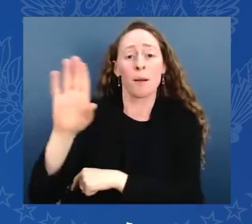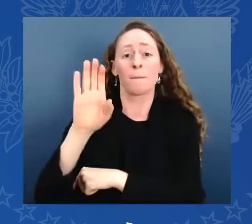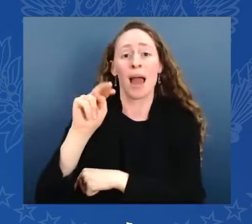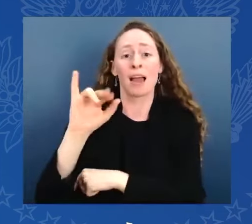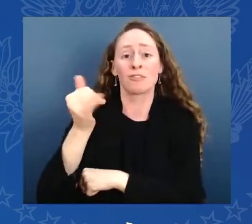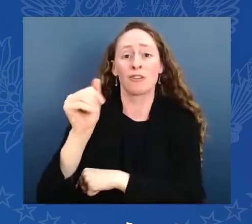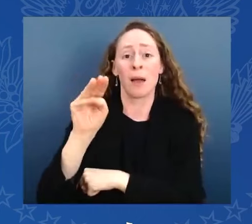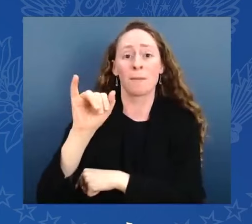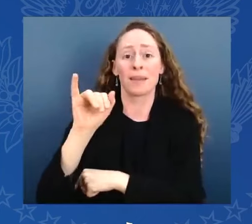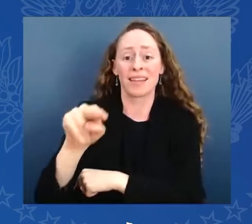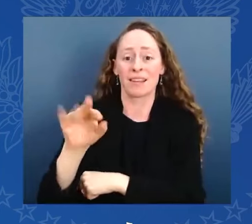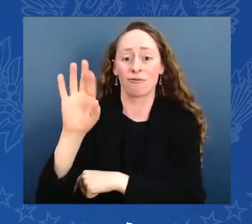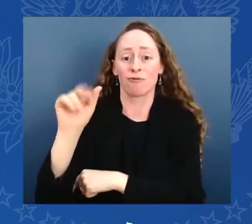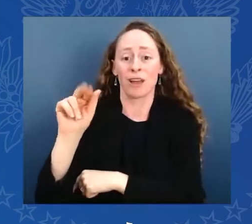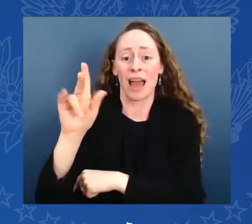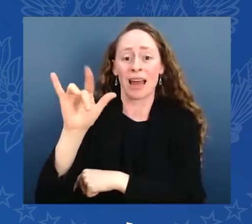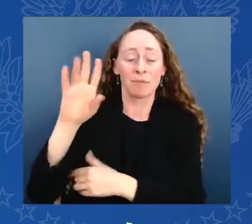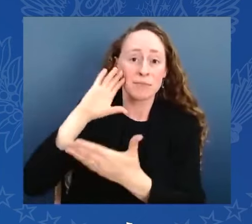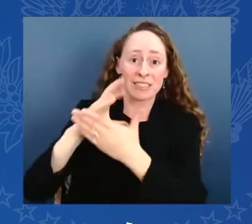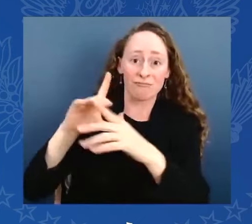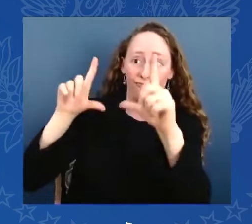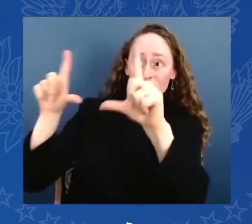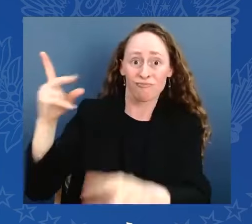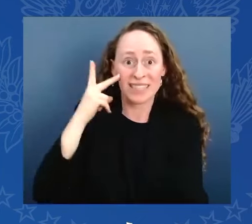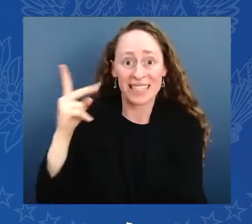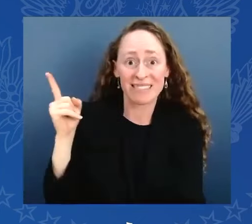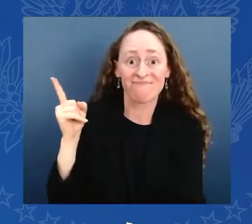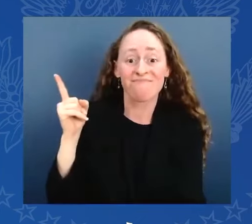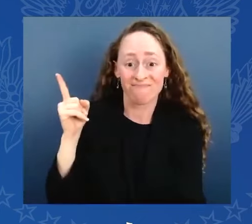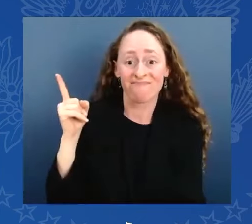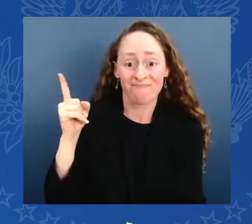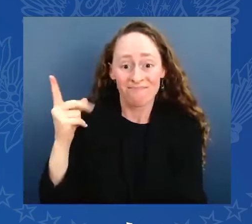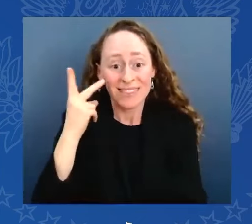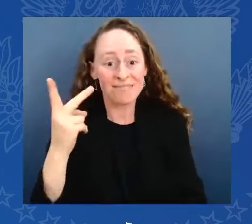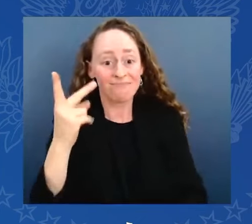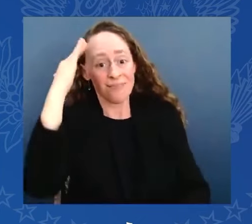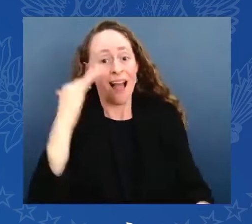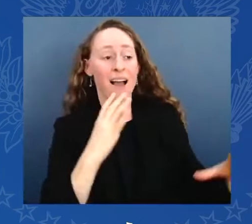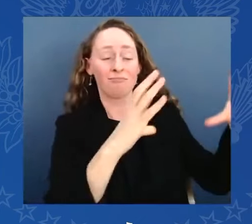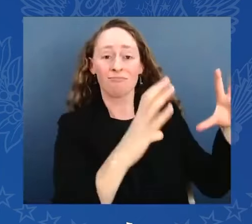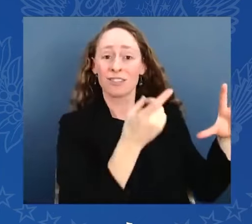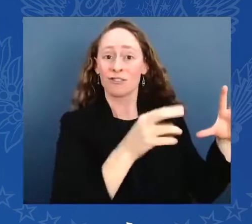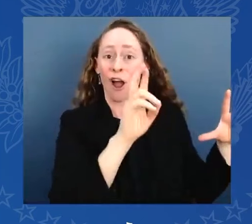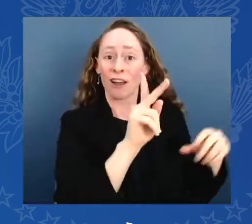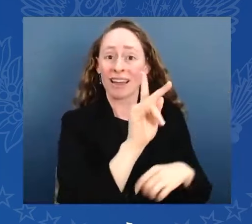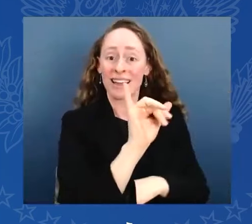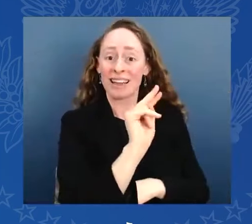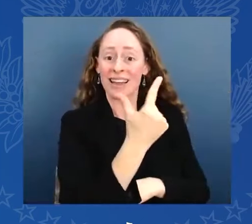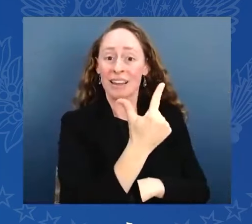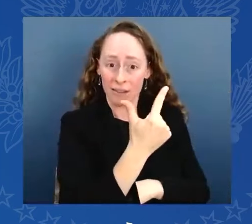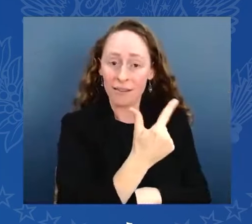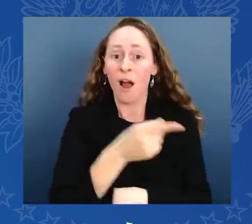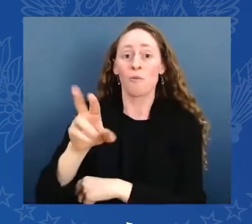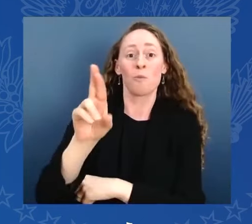alongside the bust of Dr. King and Rosa Parks and Cesar Chavez. When Ben Franklin was asked, as he emerged from